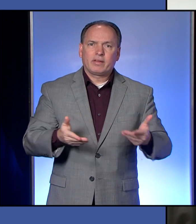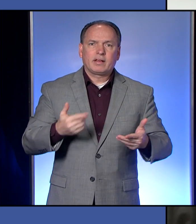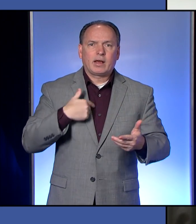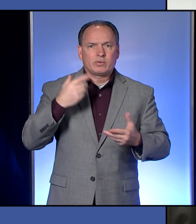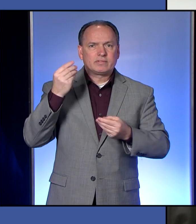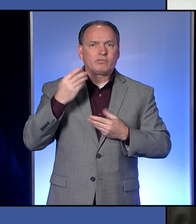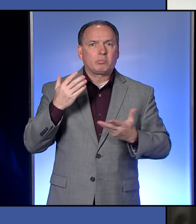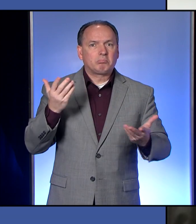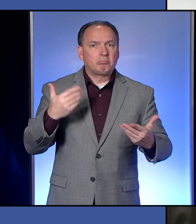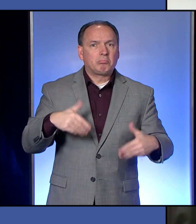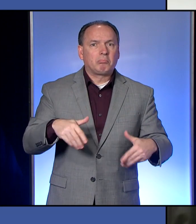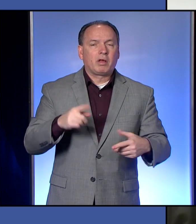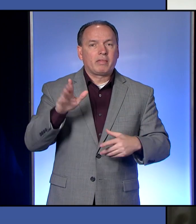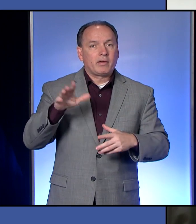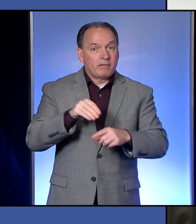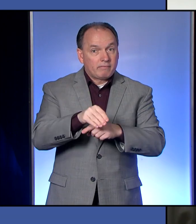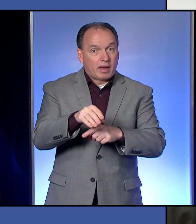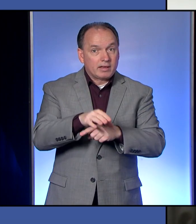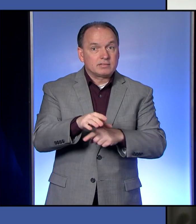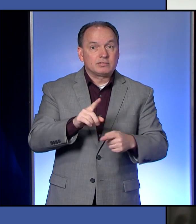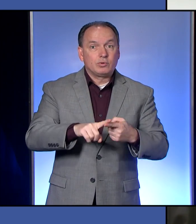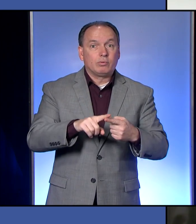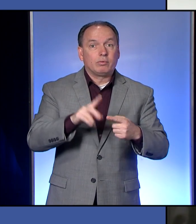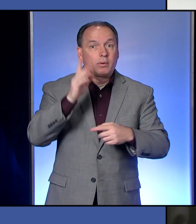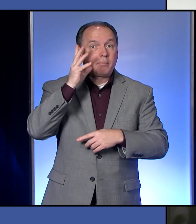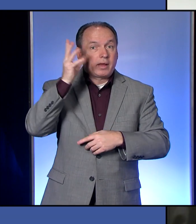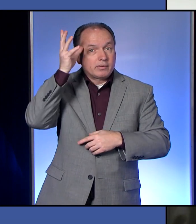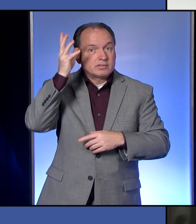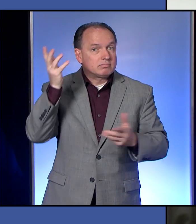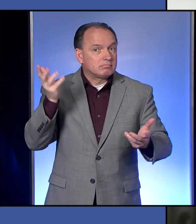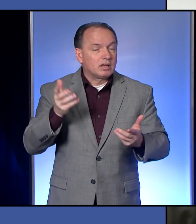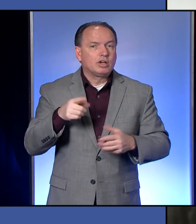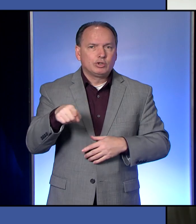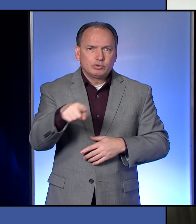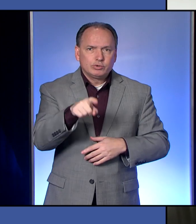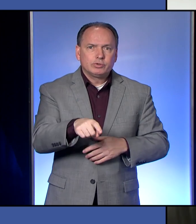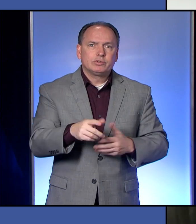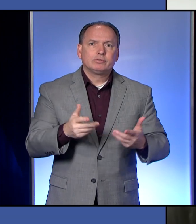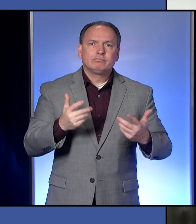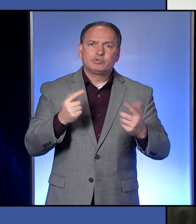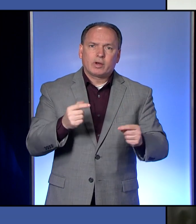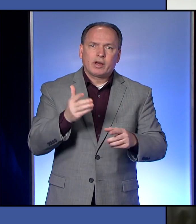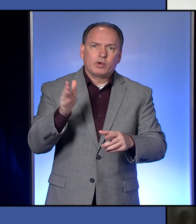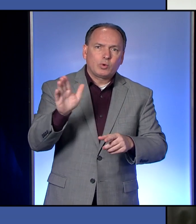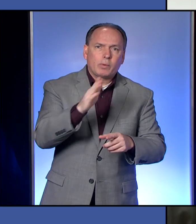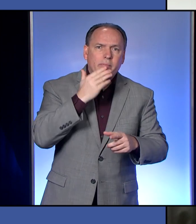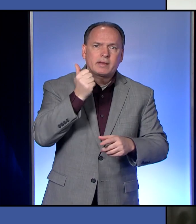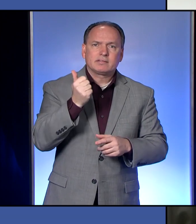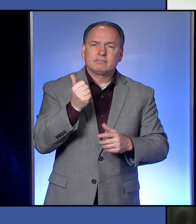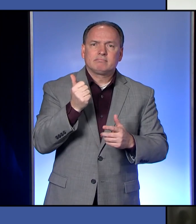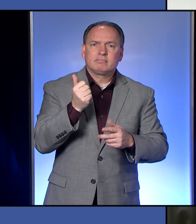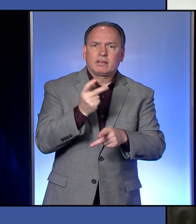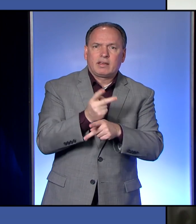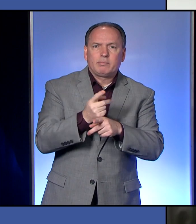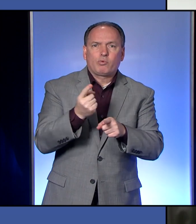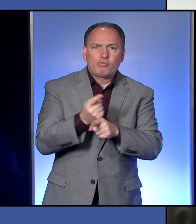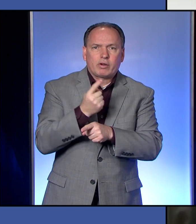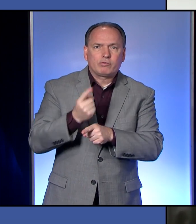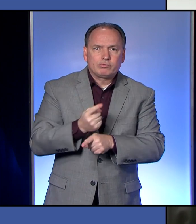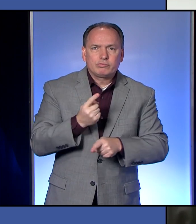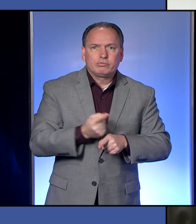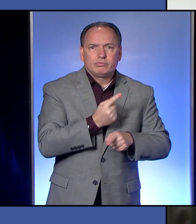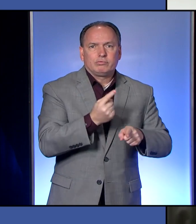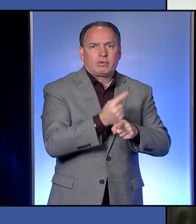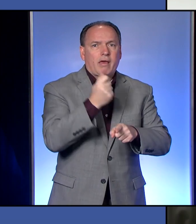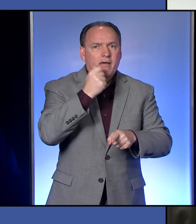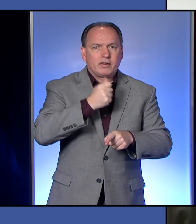informed. And their advice to parents with kids at home is that they should try as best they can to keep a routine with them.